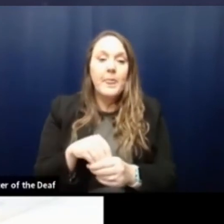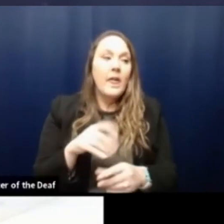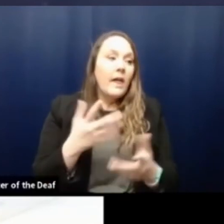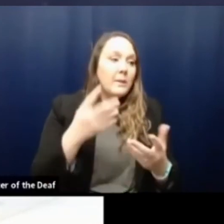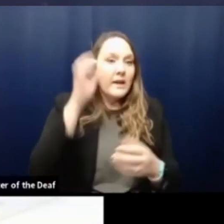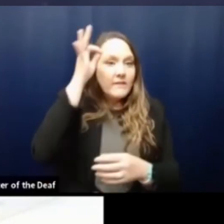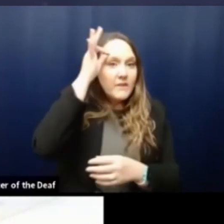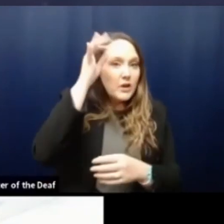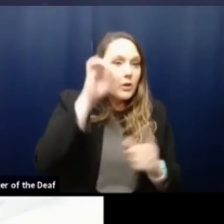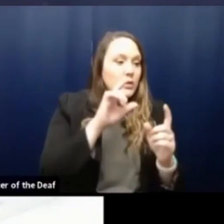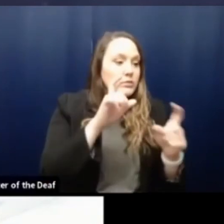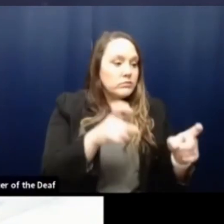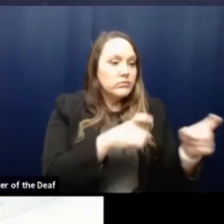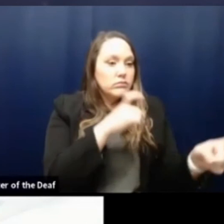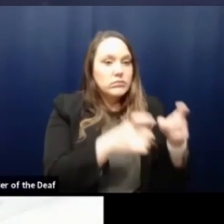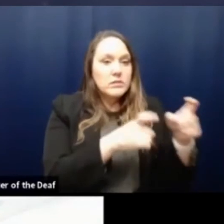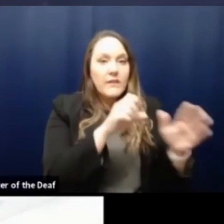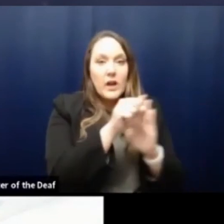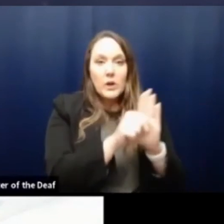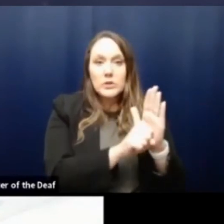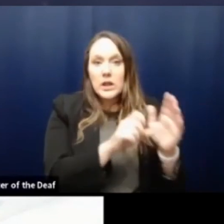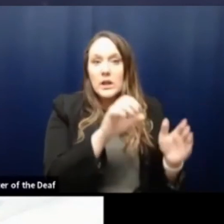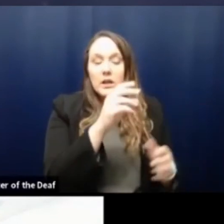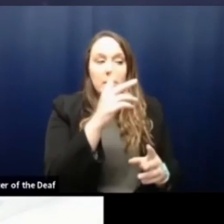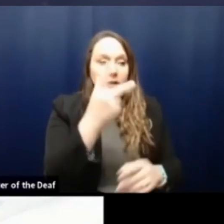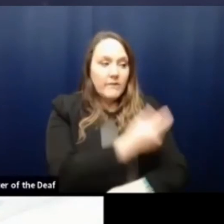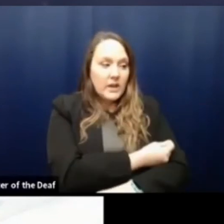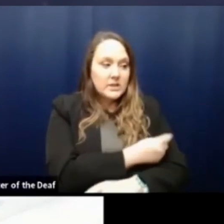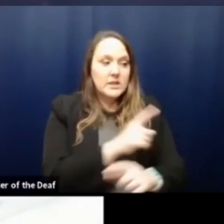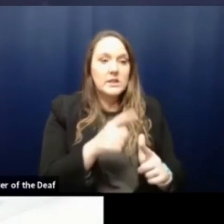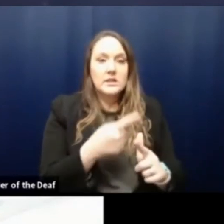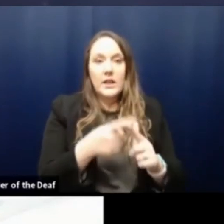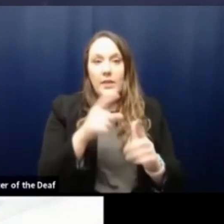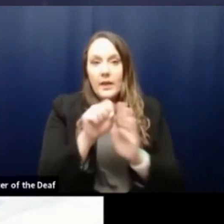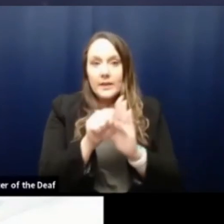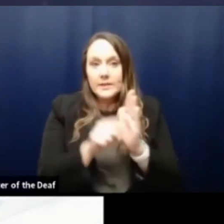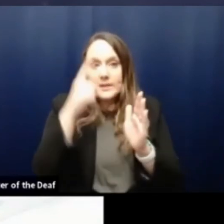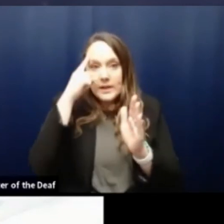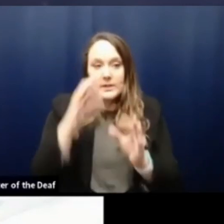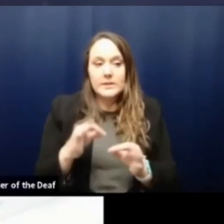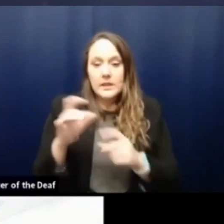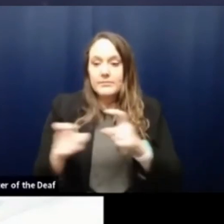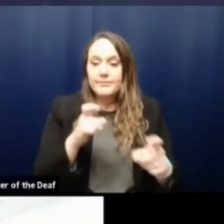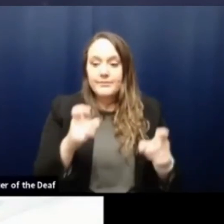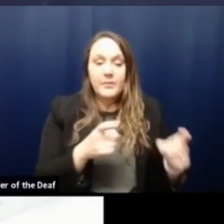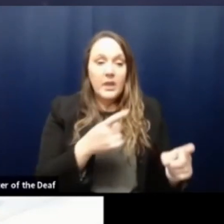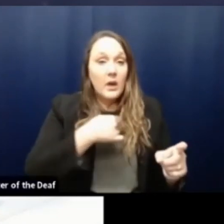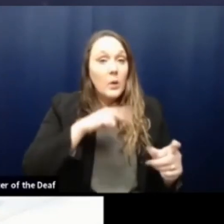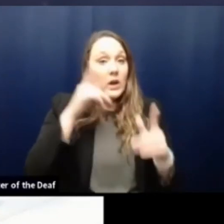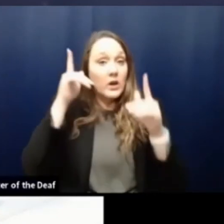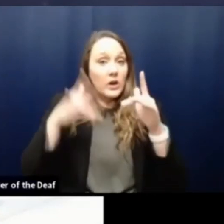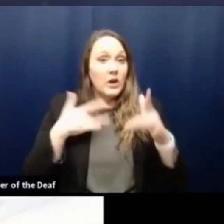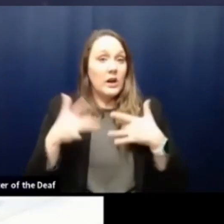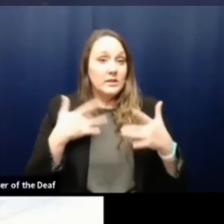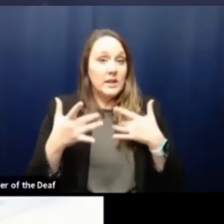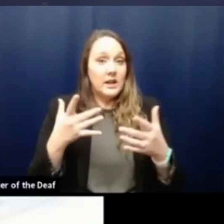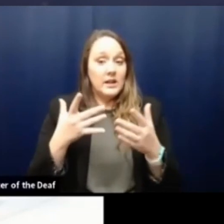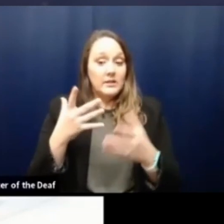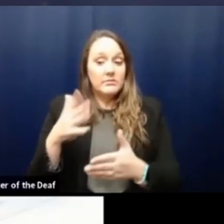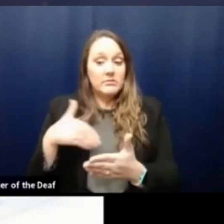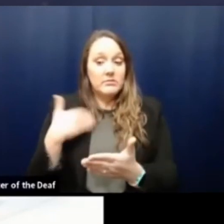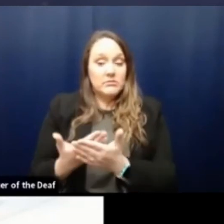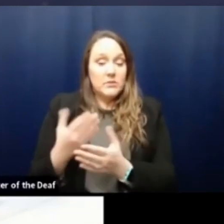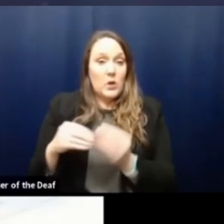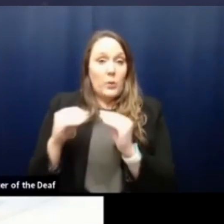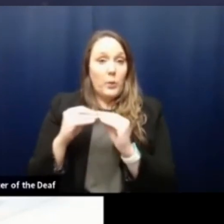state and the state allocates, allocates that. We do look forward to having more vaccine and being able to vaccinate more people. And we are planning